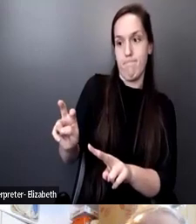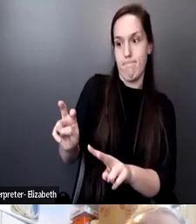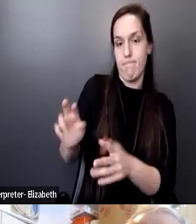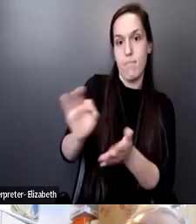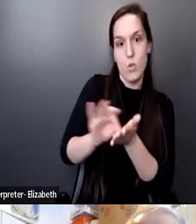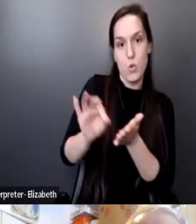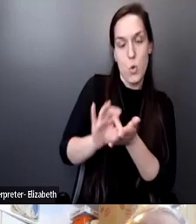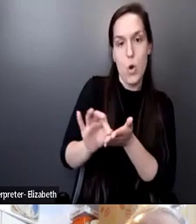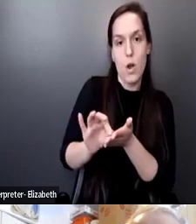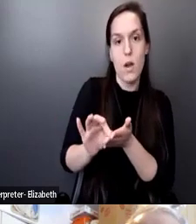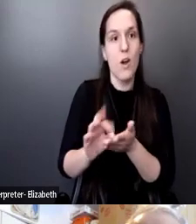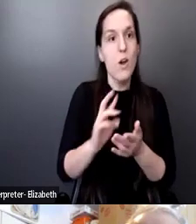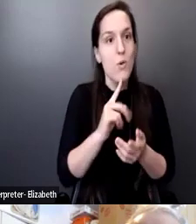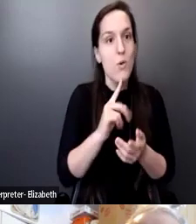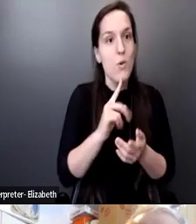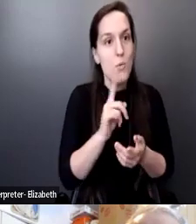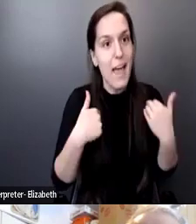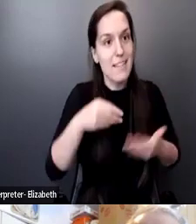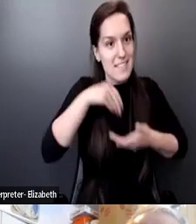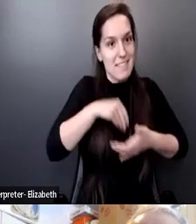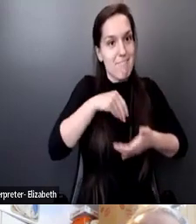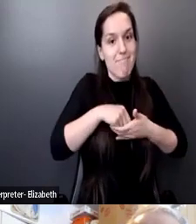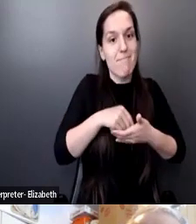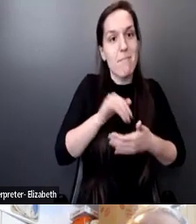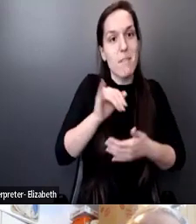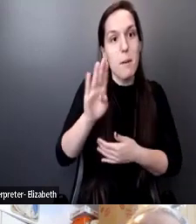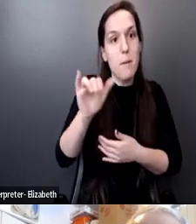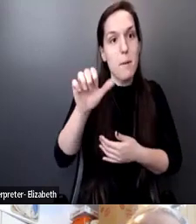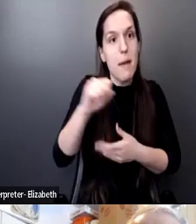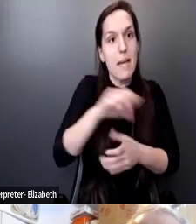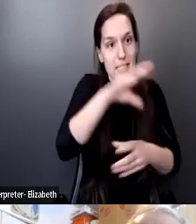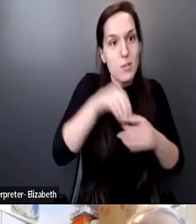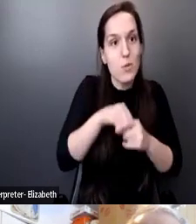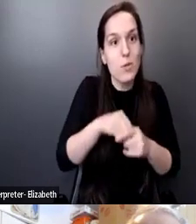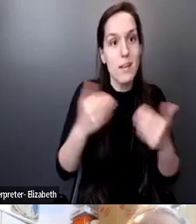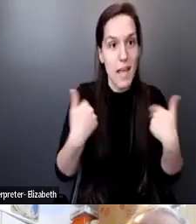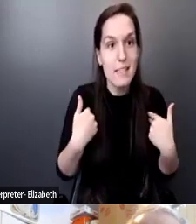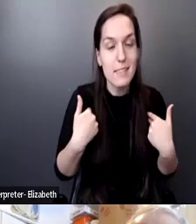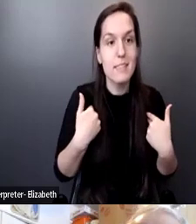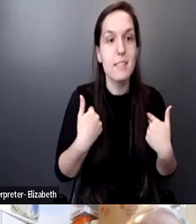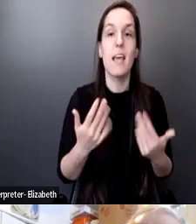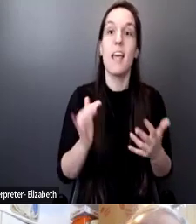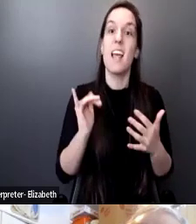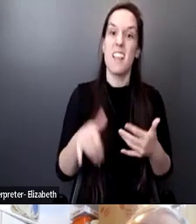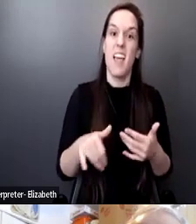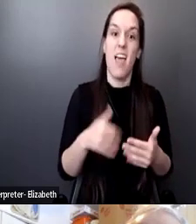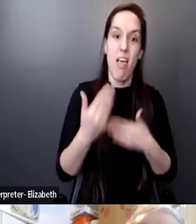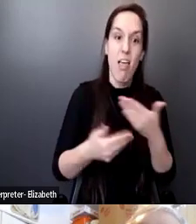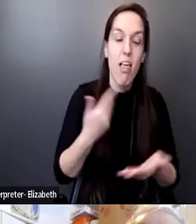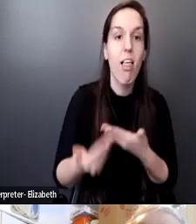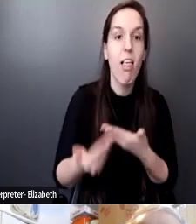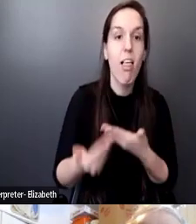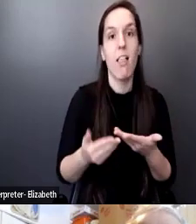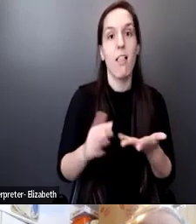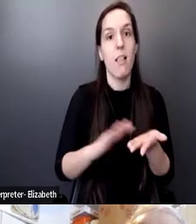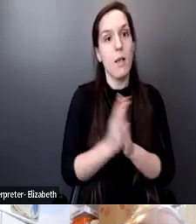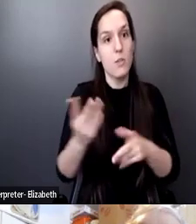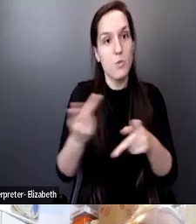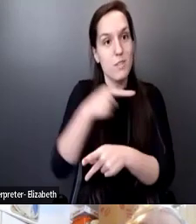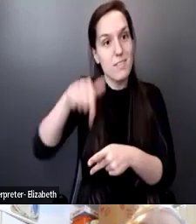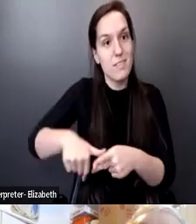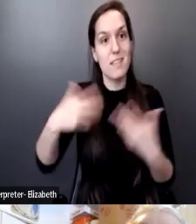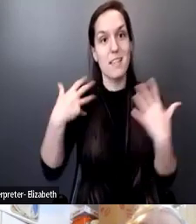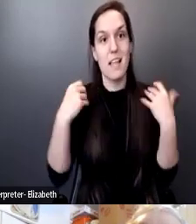has implicit biases built into it and how that perpetuates itself within the healthcare community. And I